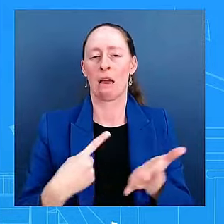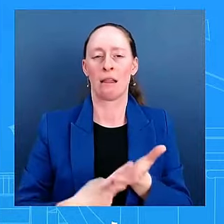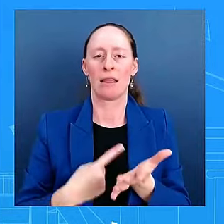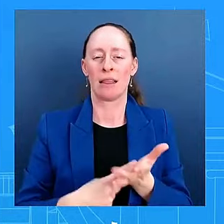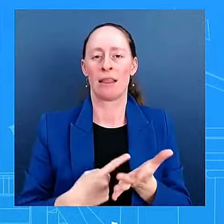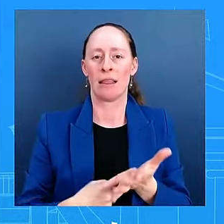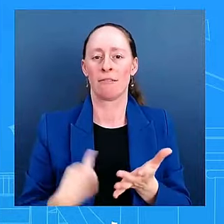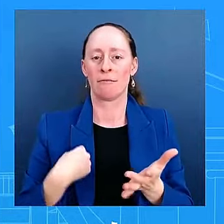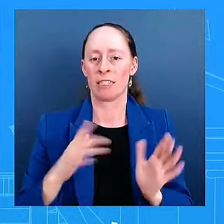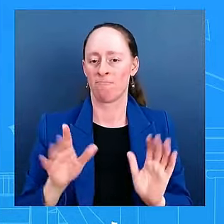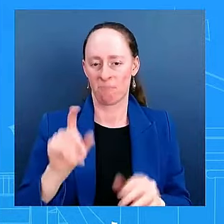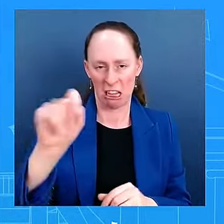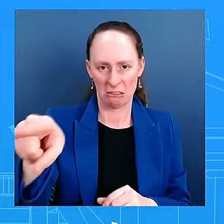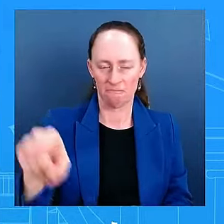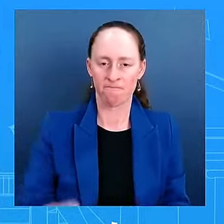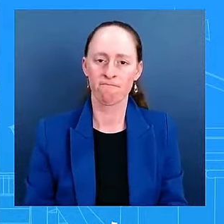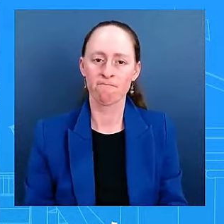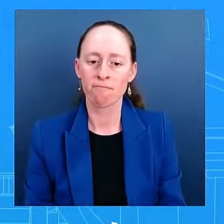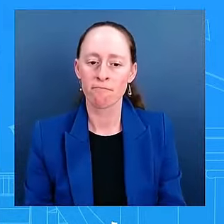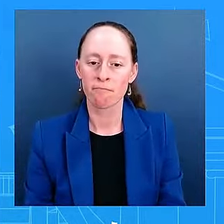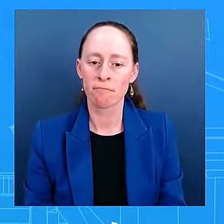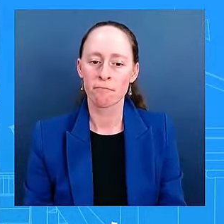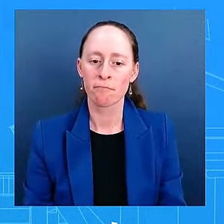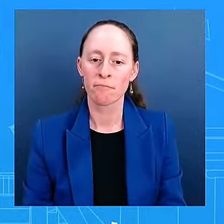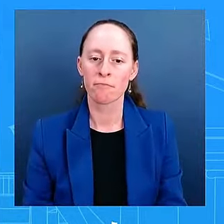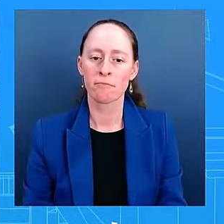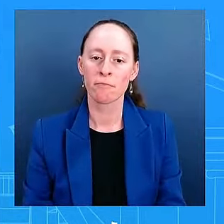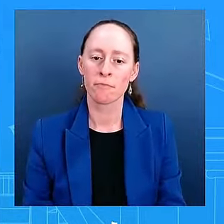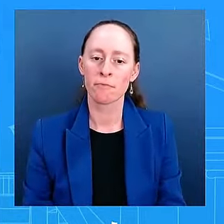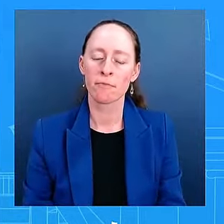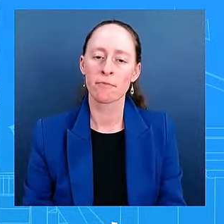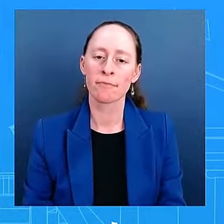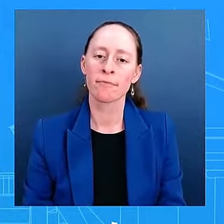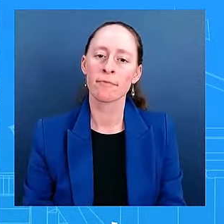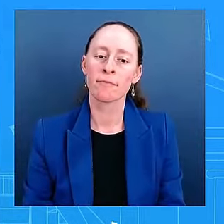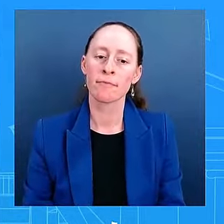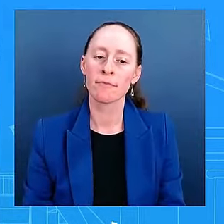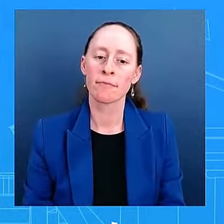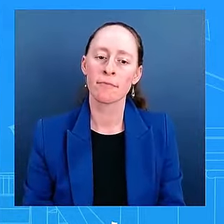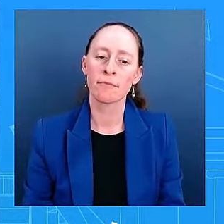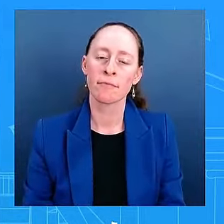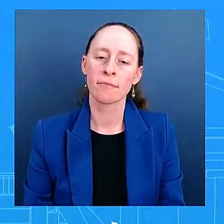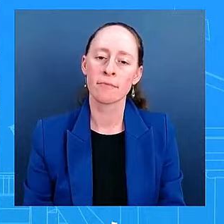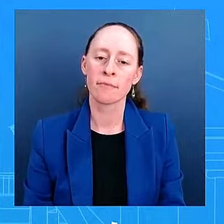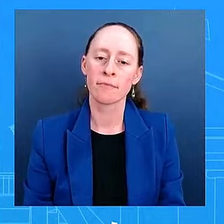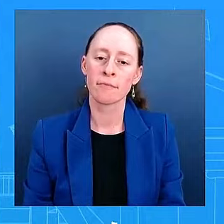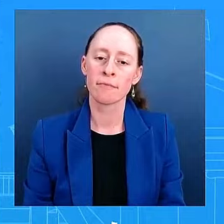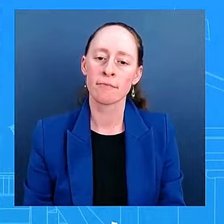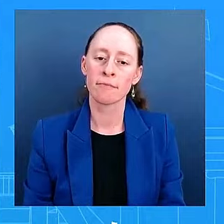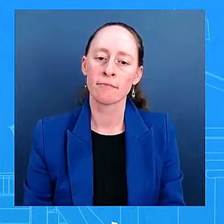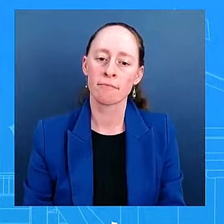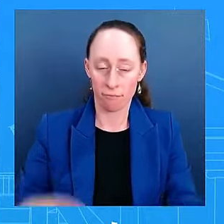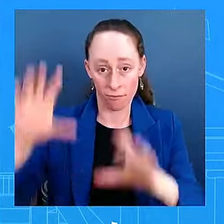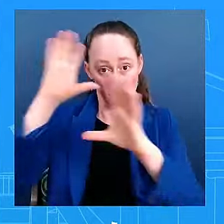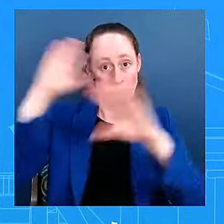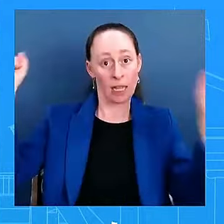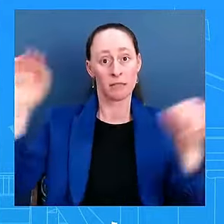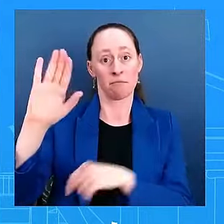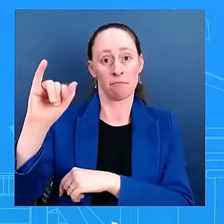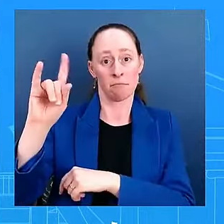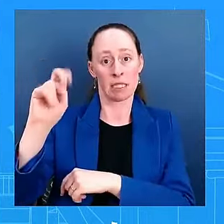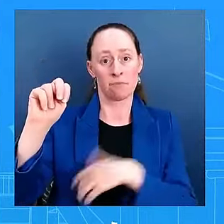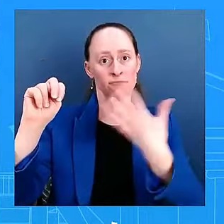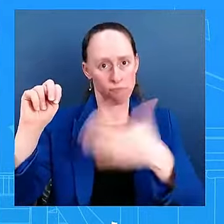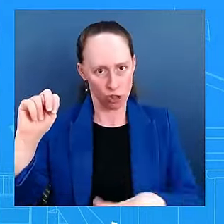Oh, yeah, sure. When President Biden invites Trump to the White House, will he also invite the other living presidents? Will he invite